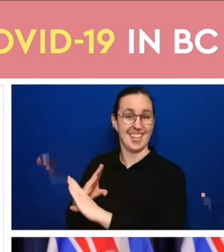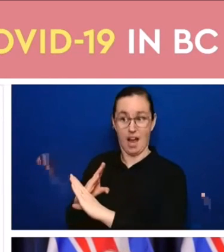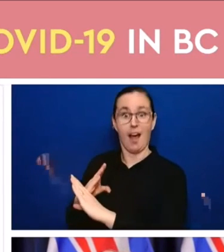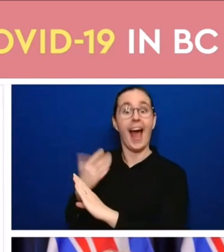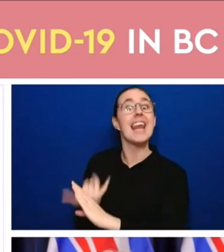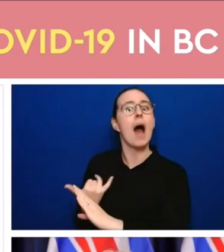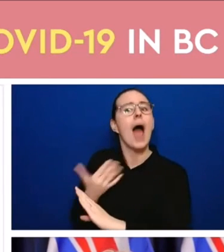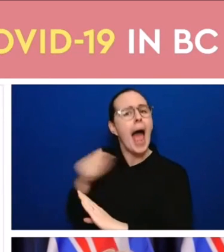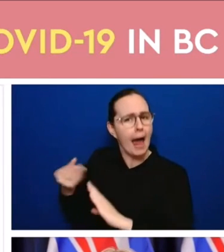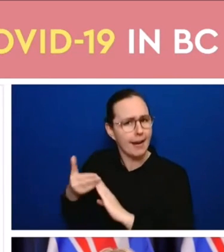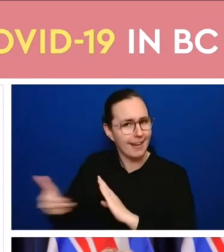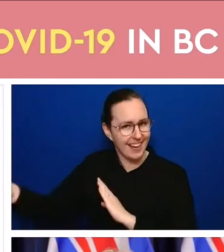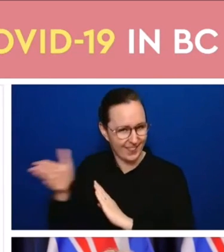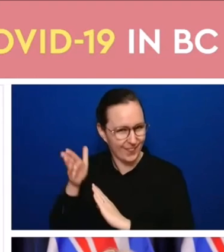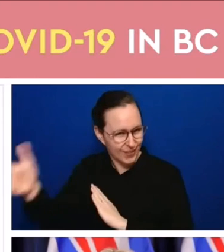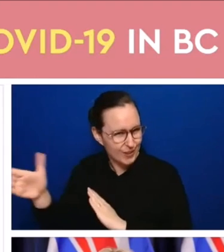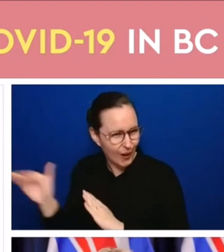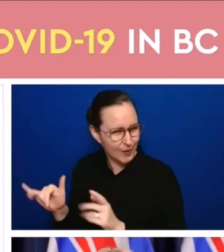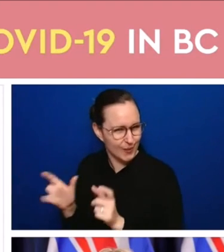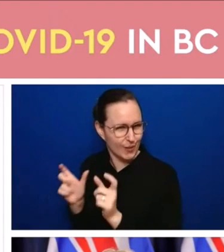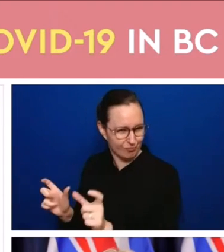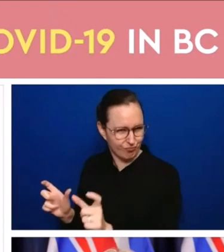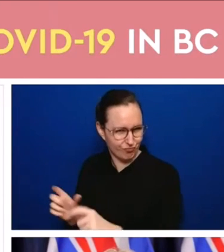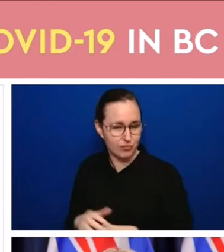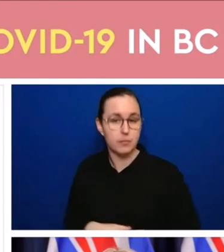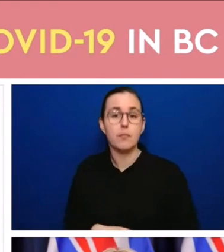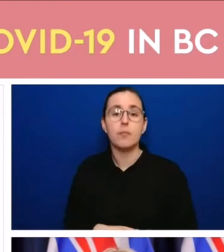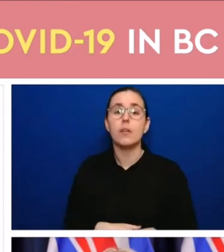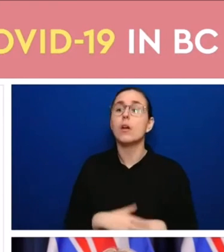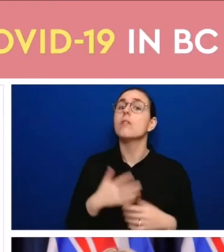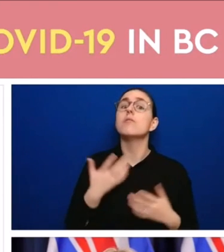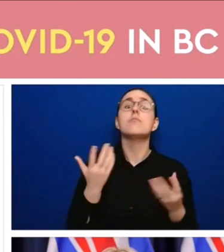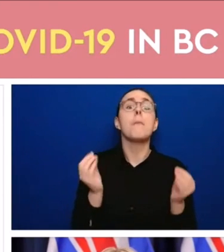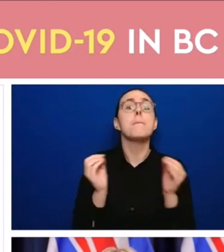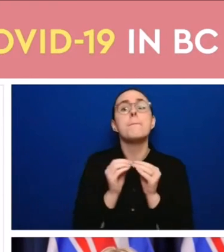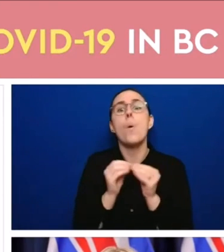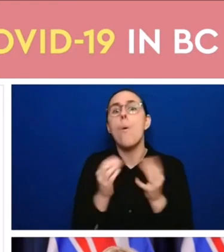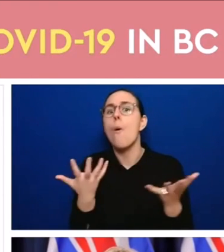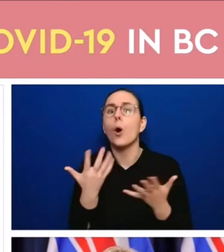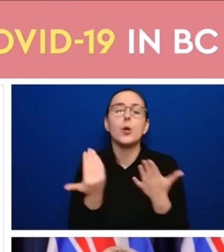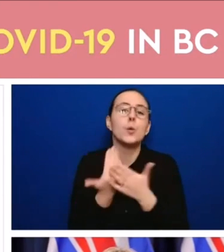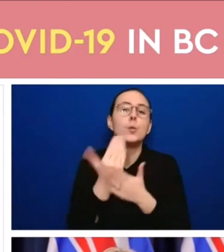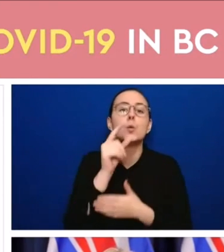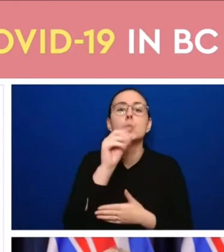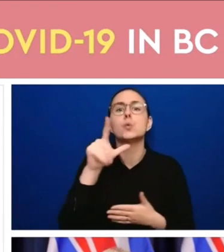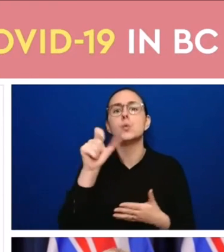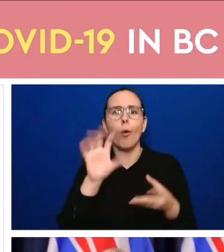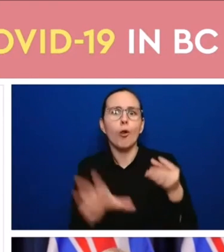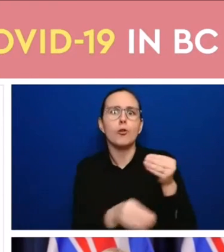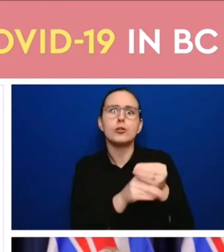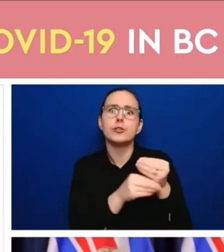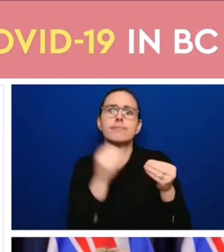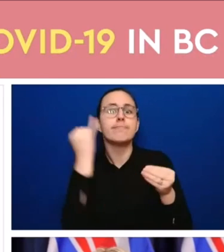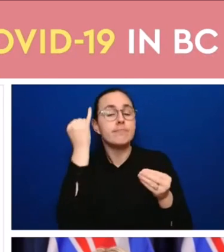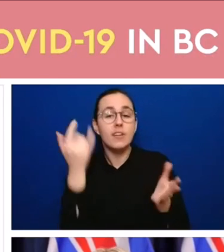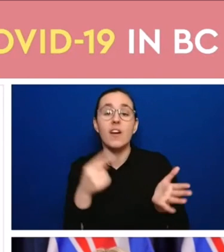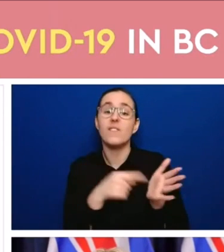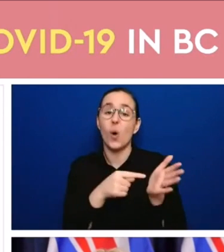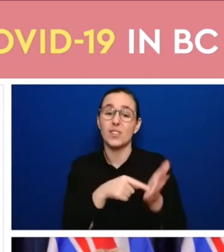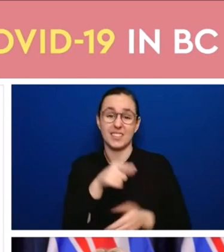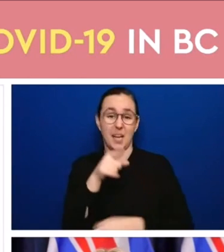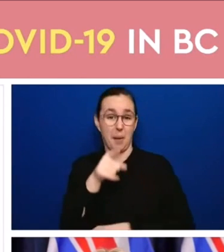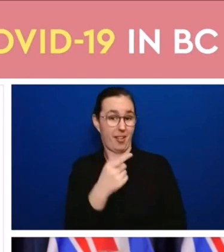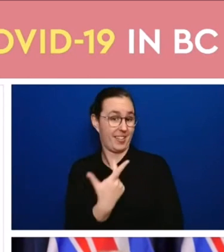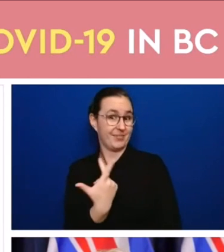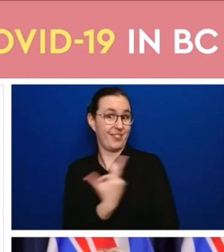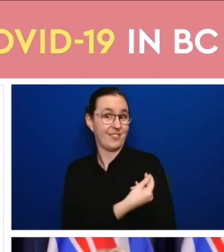new vaccines including the Novavax vaccine and the Medicago vaccine which are more traditional subunit vaccines that will